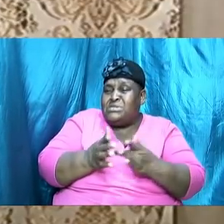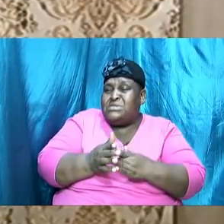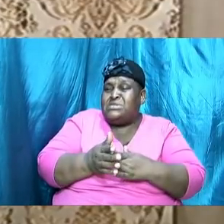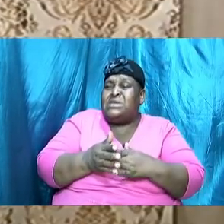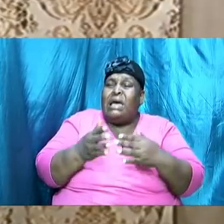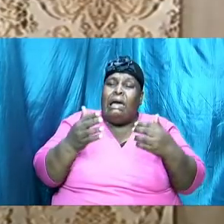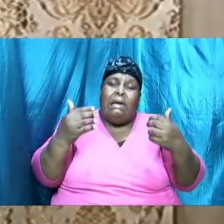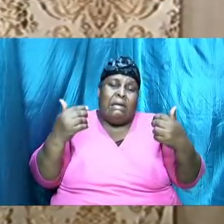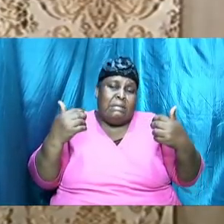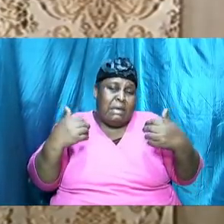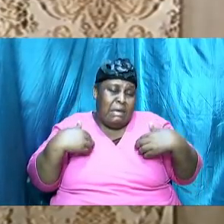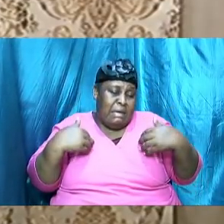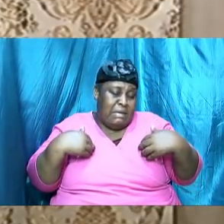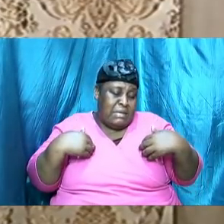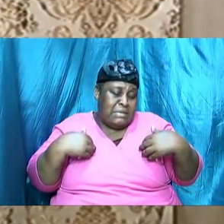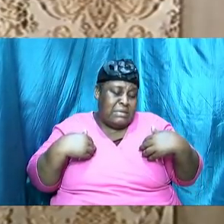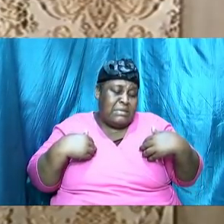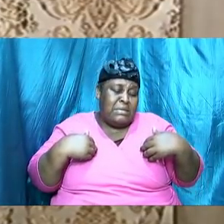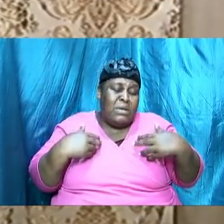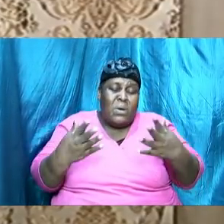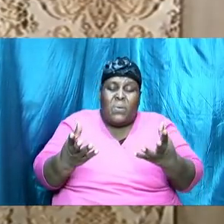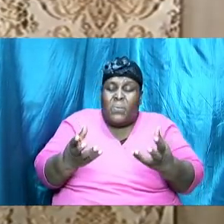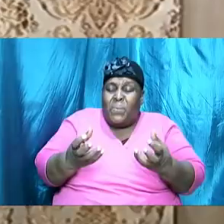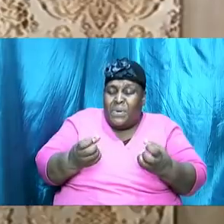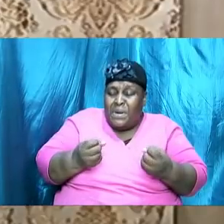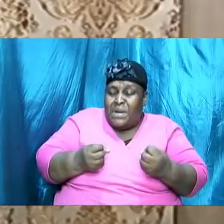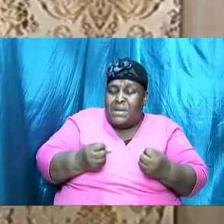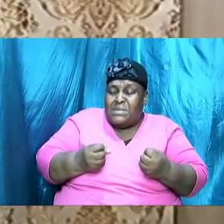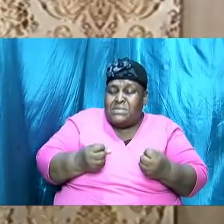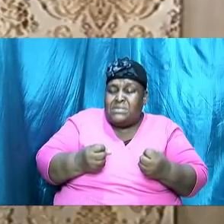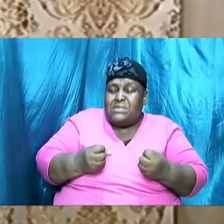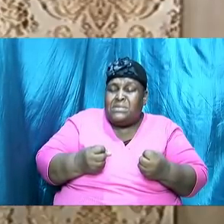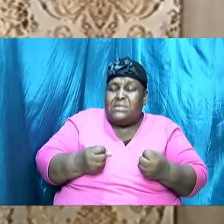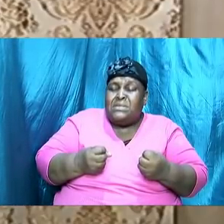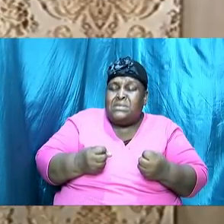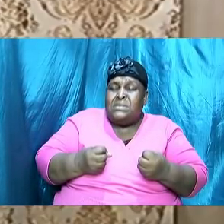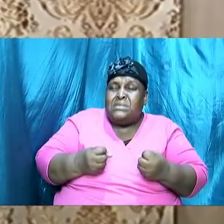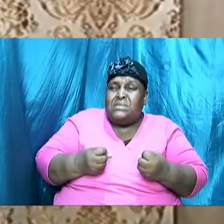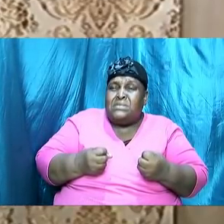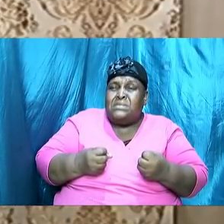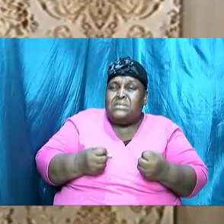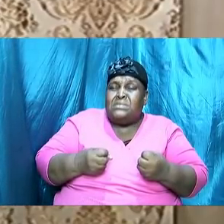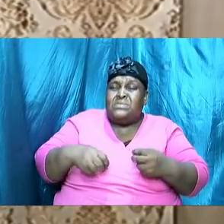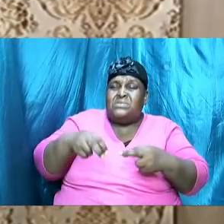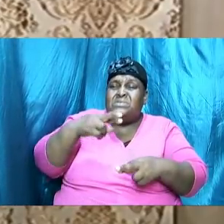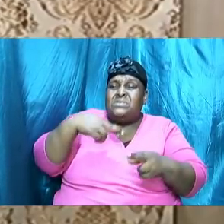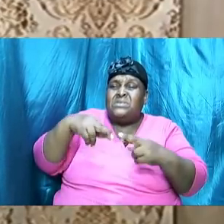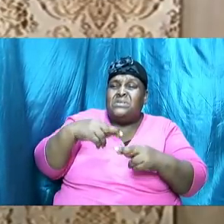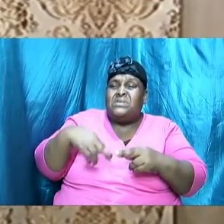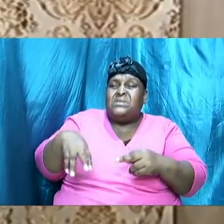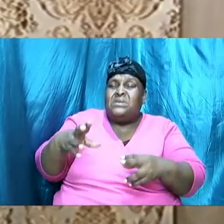had their desire in terms of relationship with God airtight right